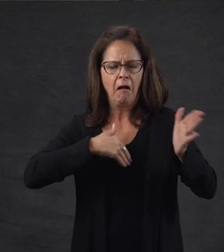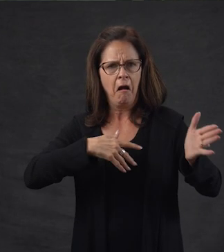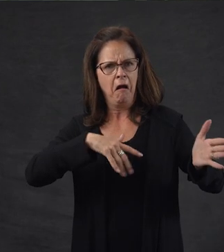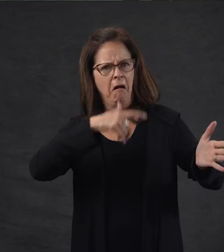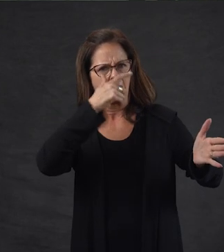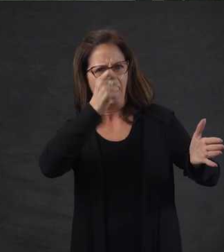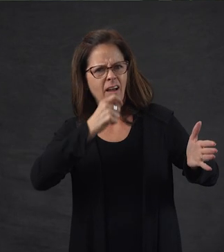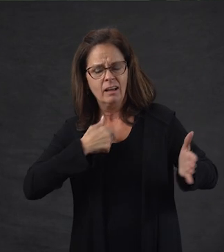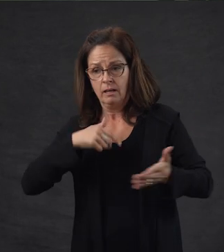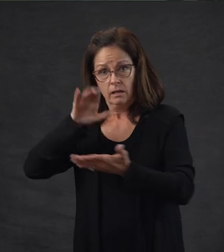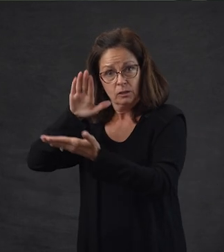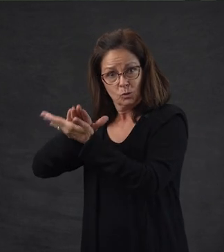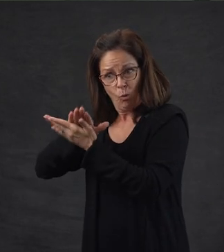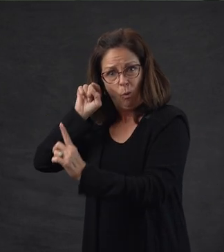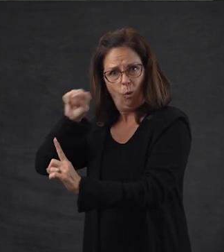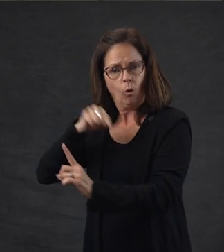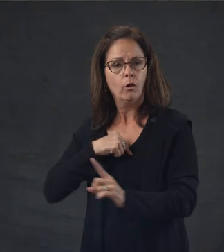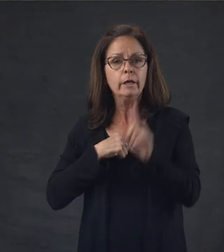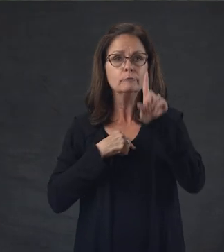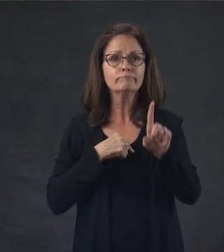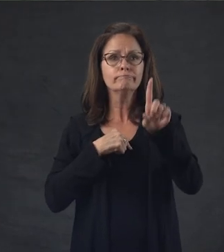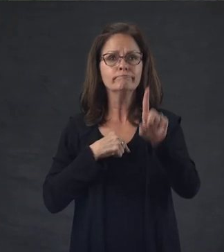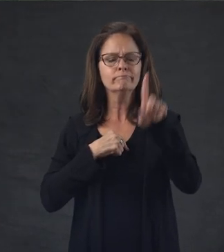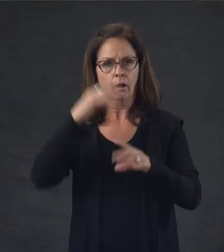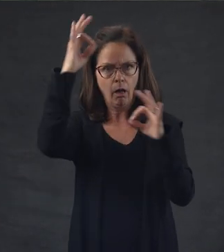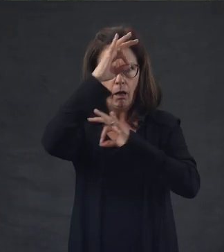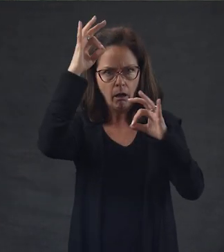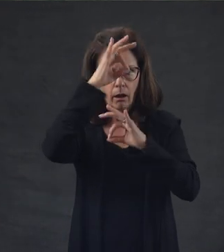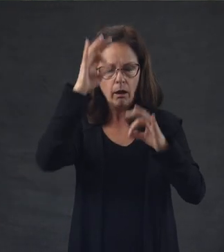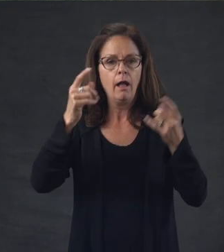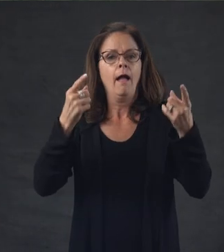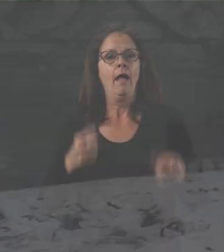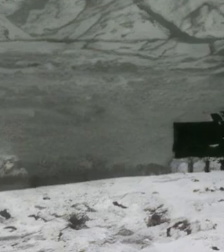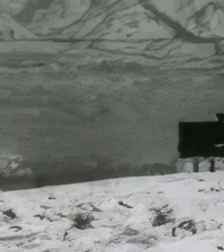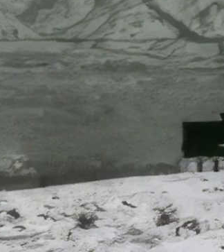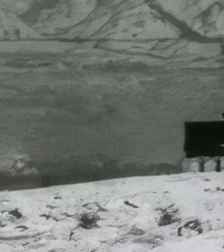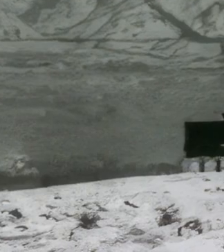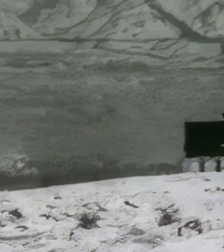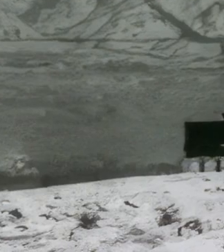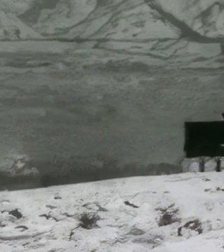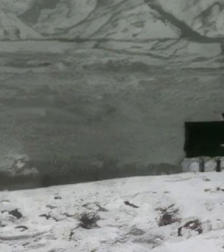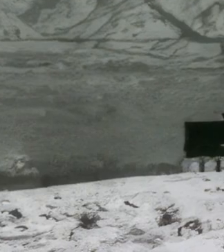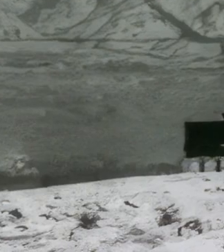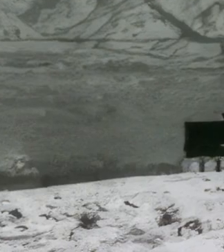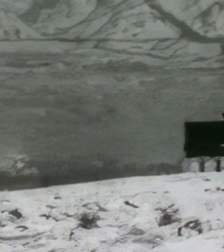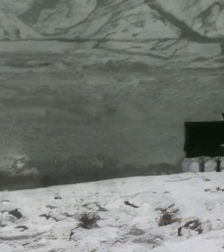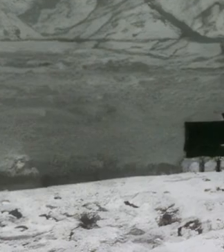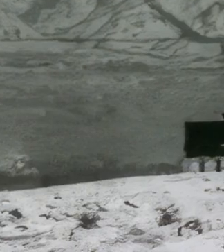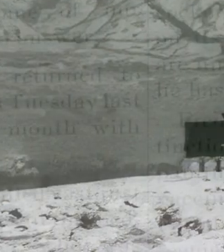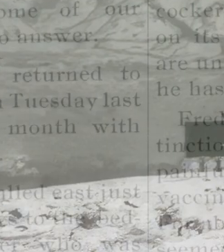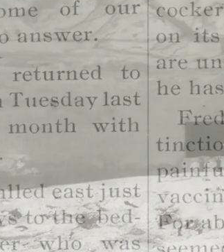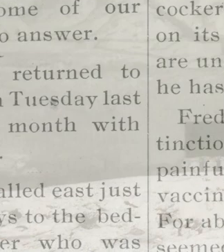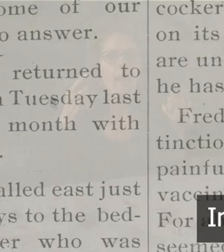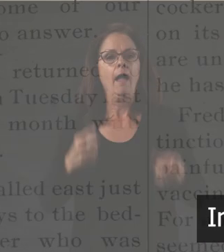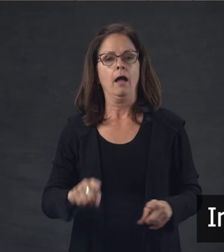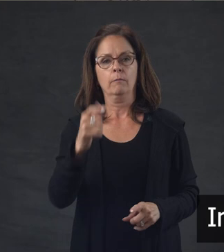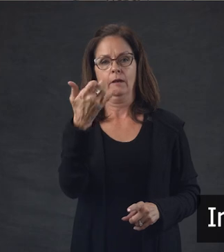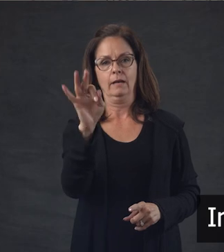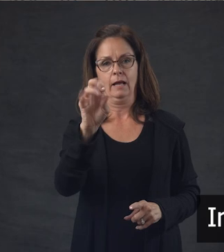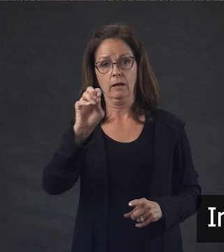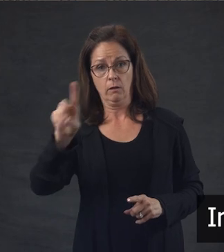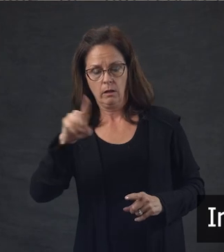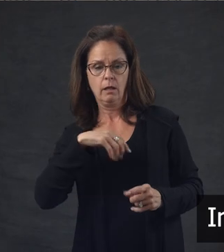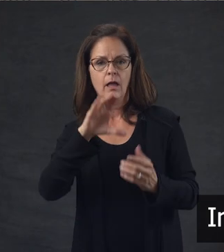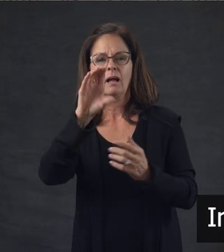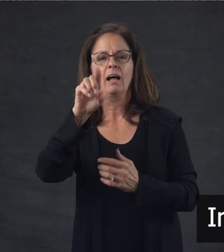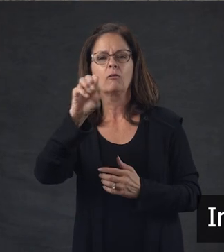he would walk back to town. Imagine how often he passed so close to the school. Colorado Index article. In